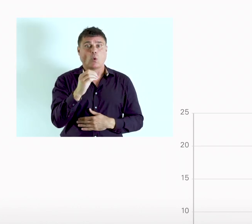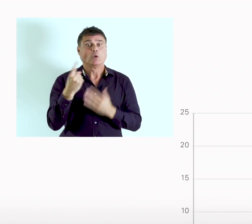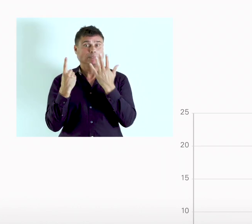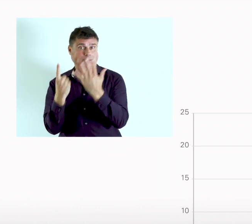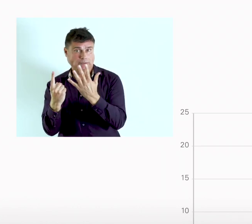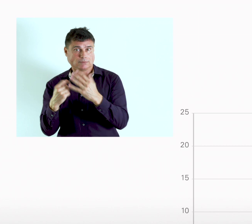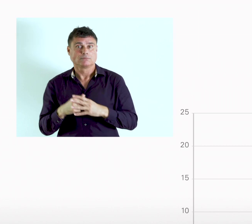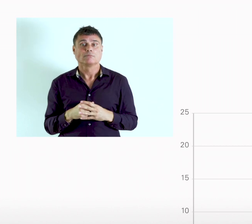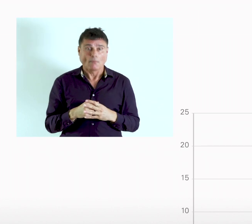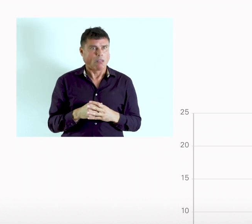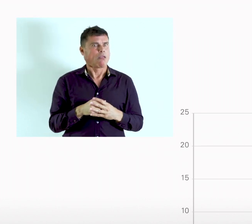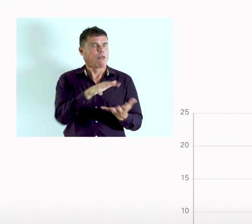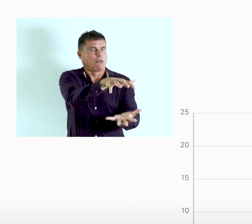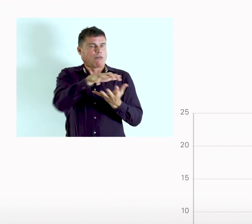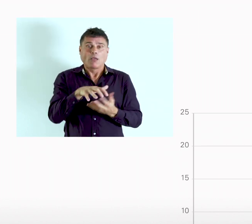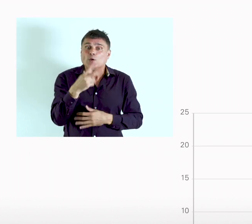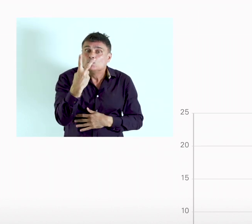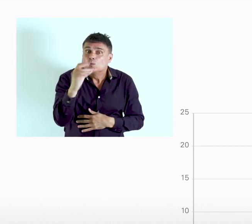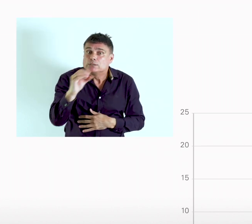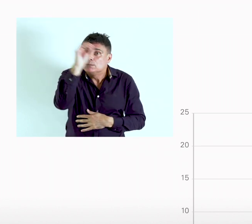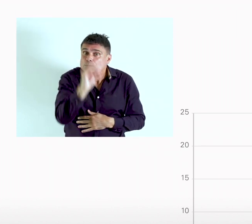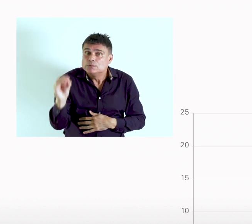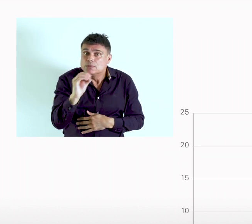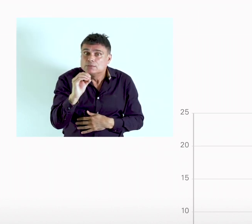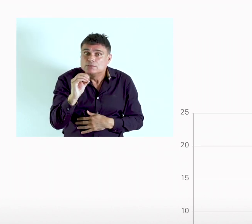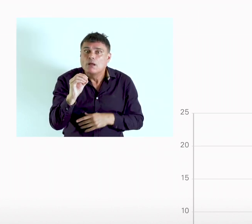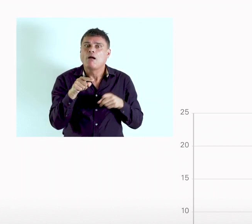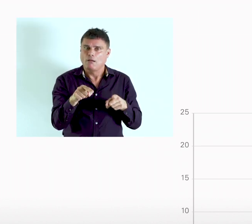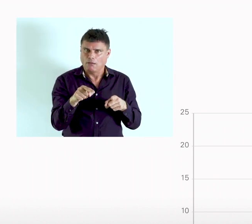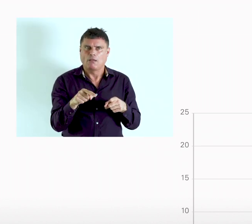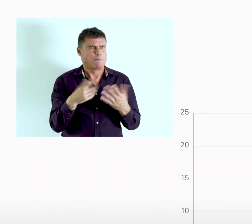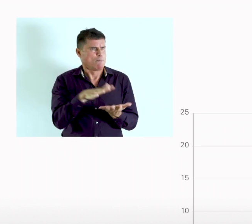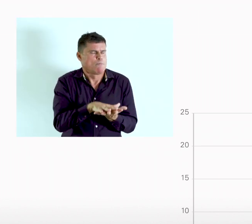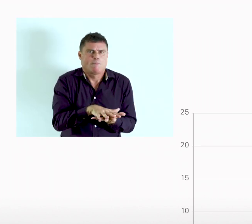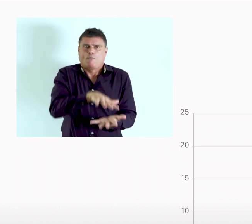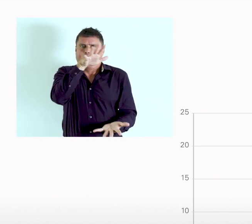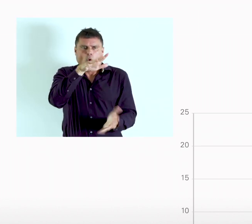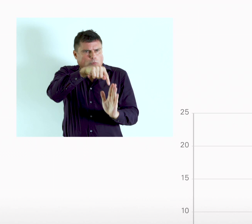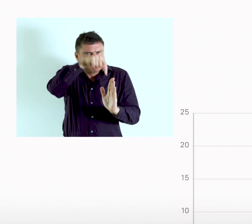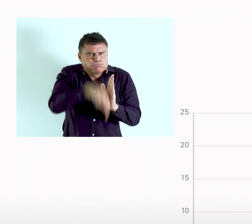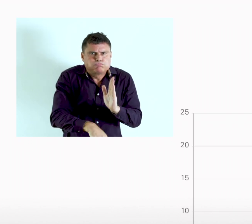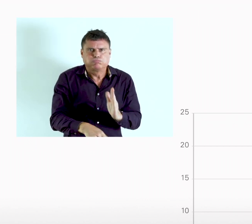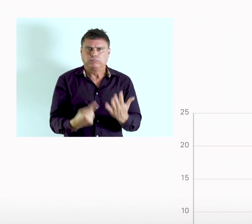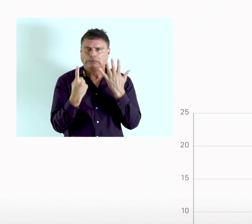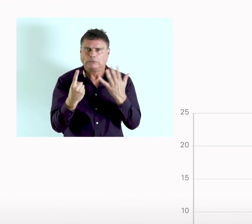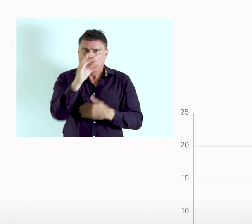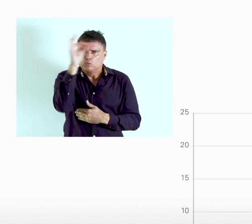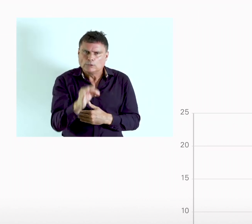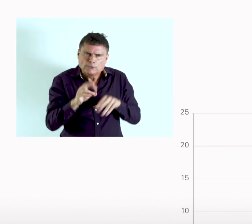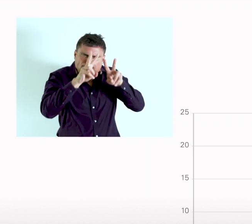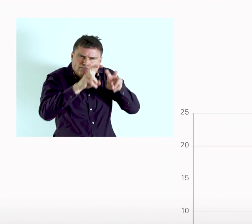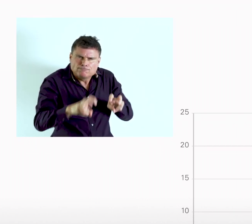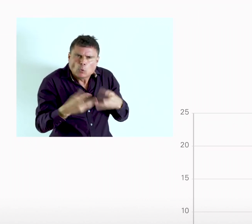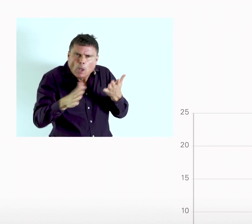was used, and 20% was the prevalence that was obtained by using this much more comprehensive